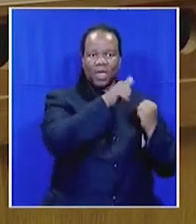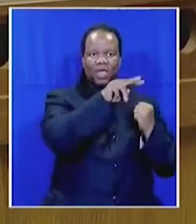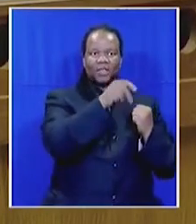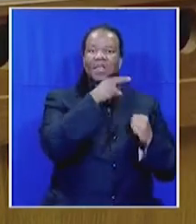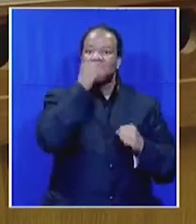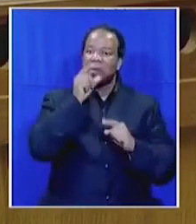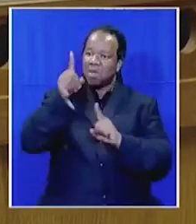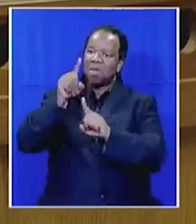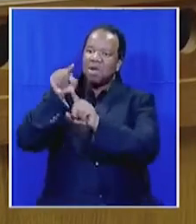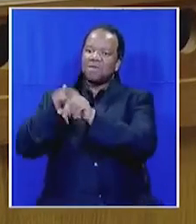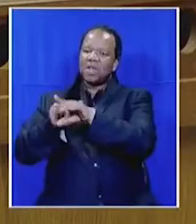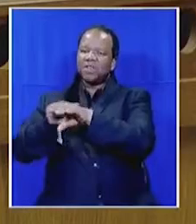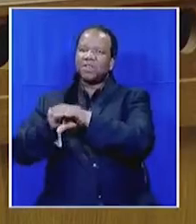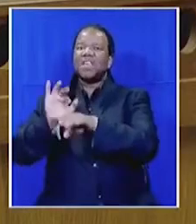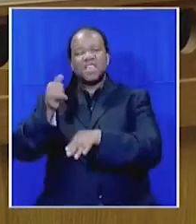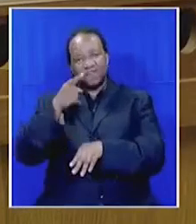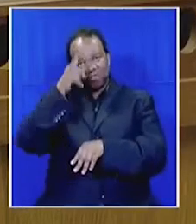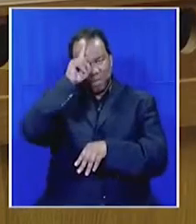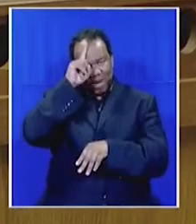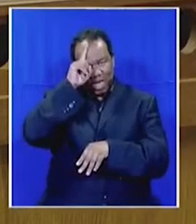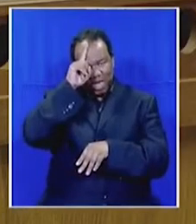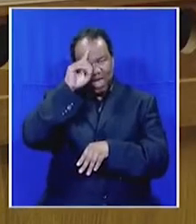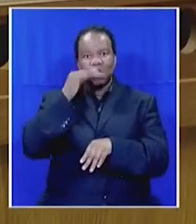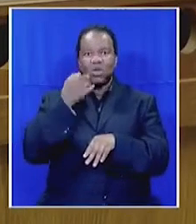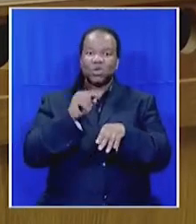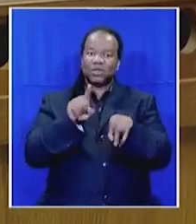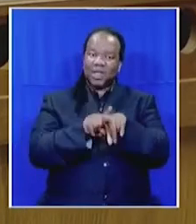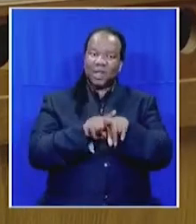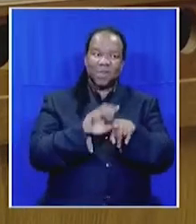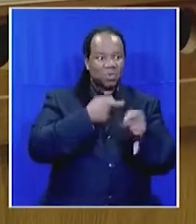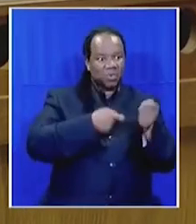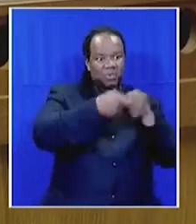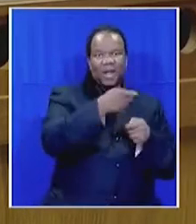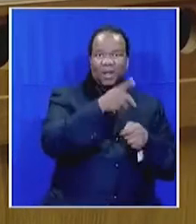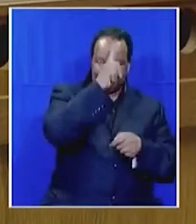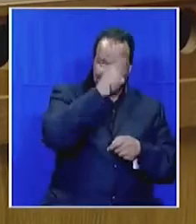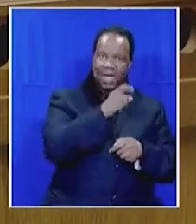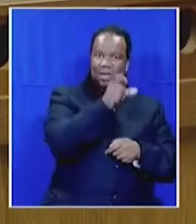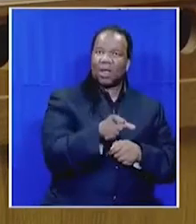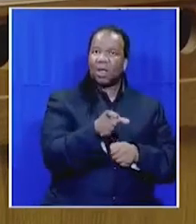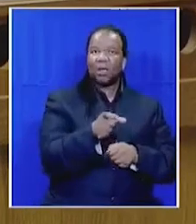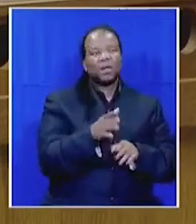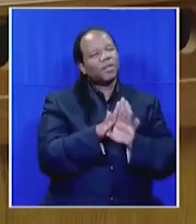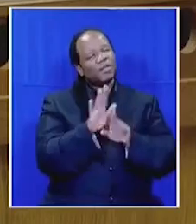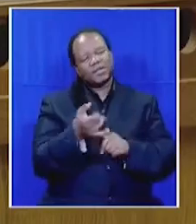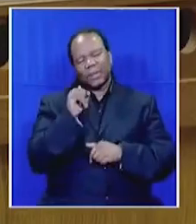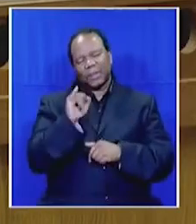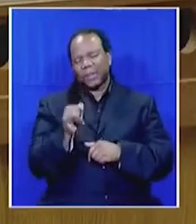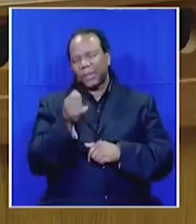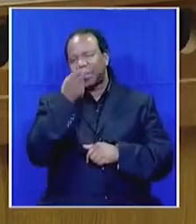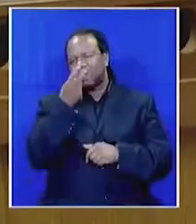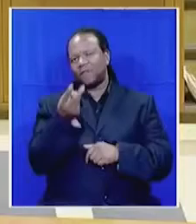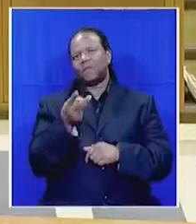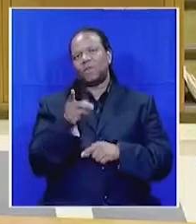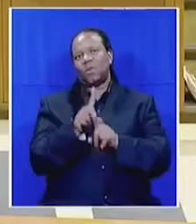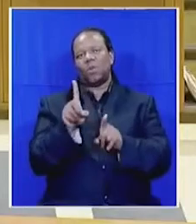And if you are black, you are called a sellout. These are hateful insults in the context